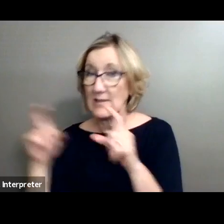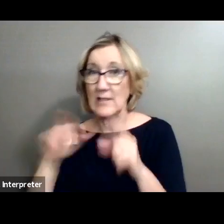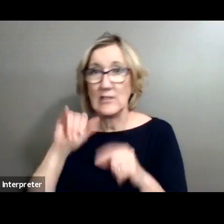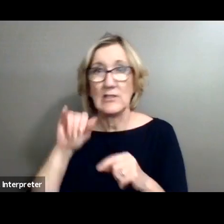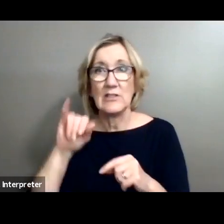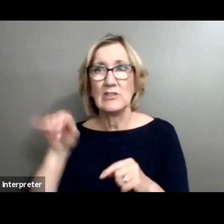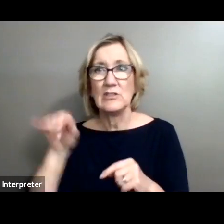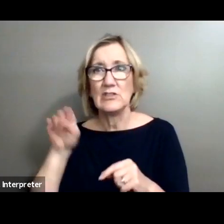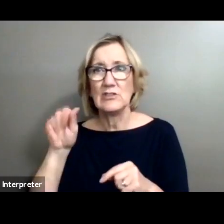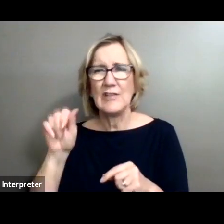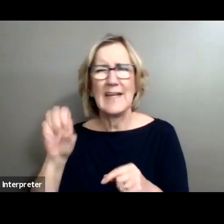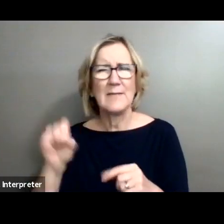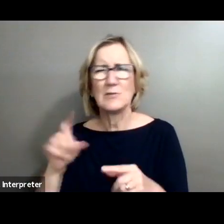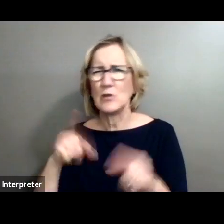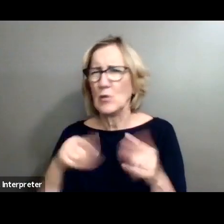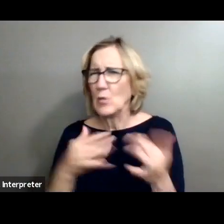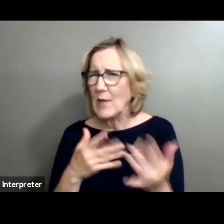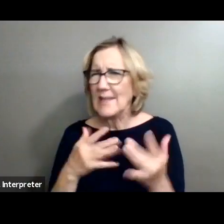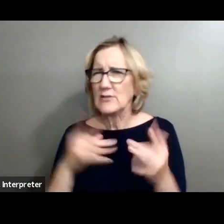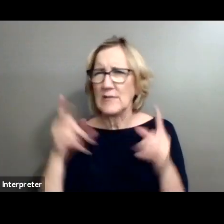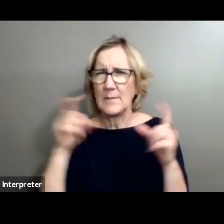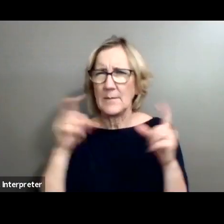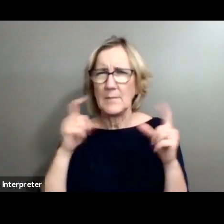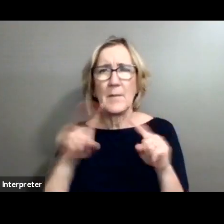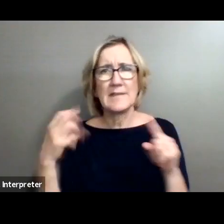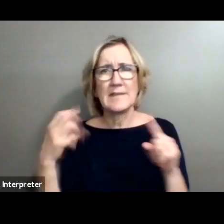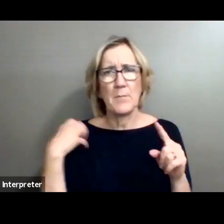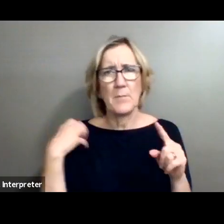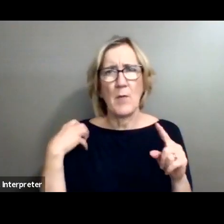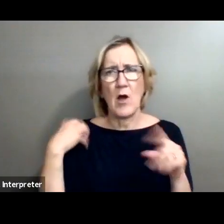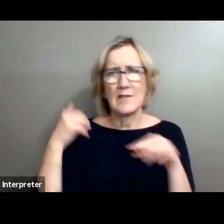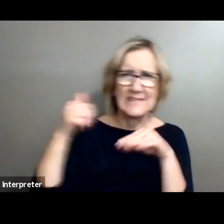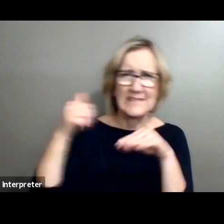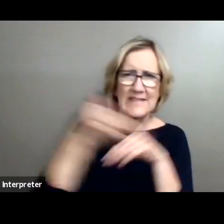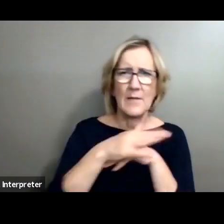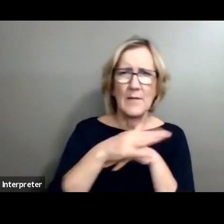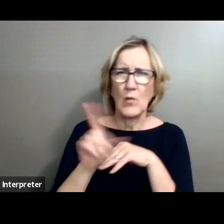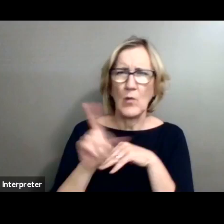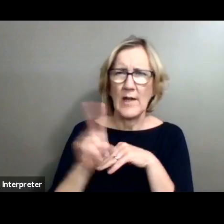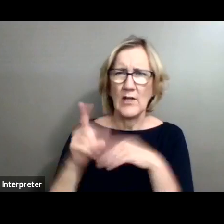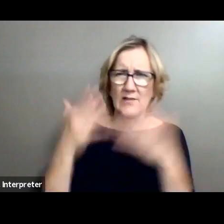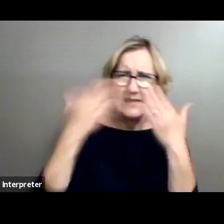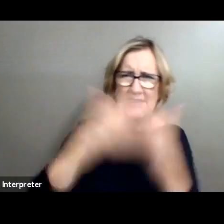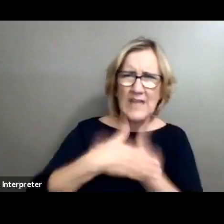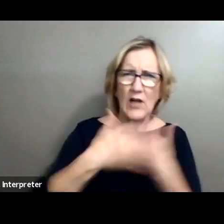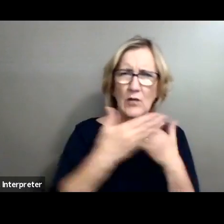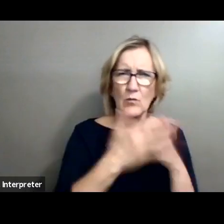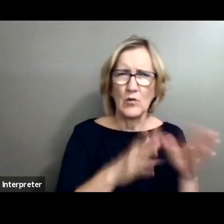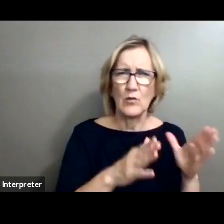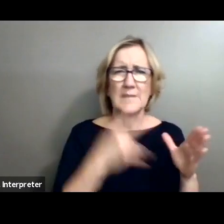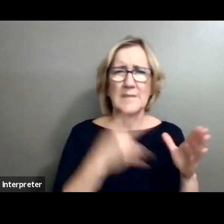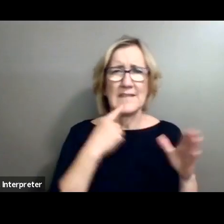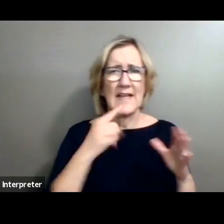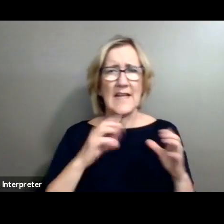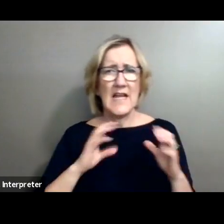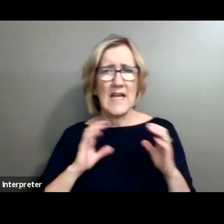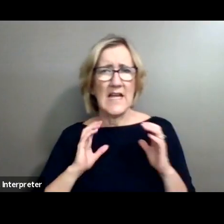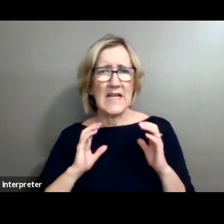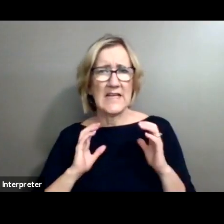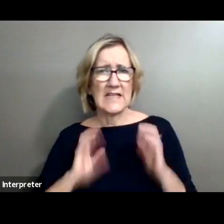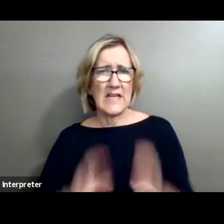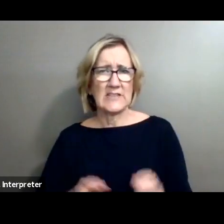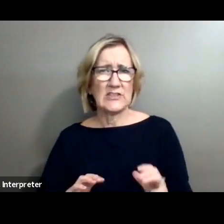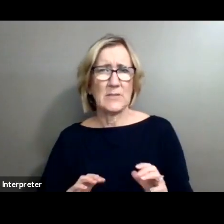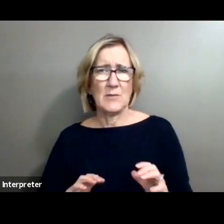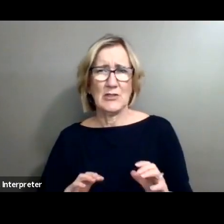to take their photographs. But his boss sent him straight to the dark room. He said customers would not want their portraits taken